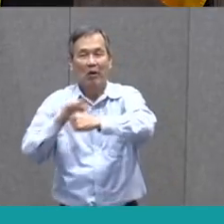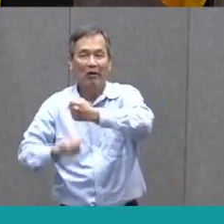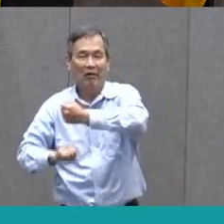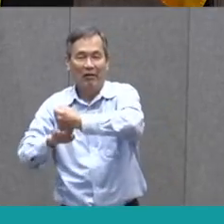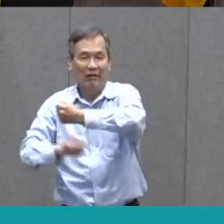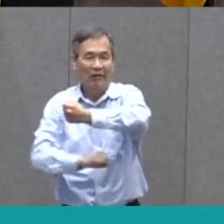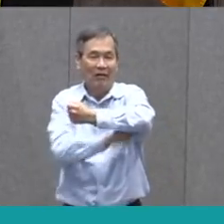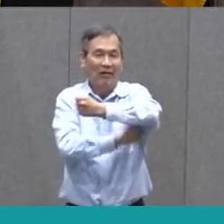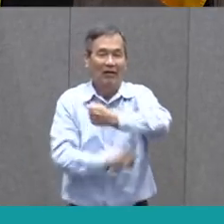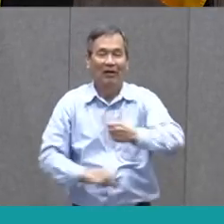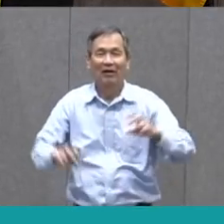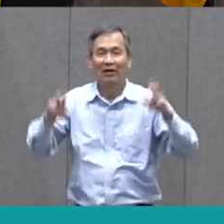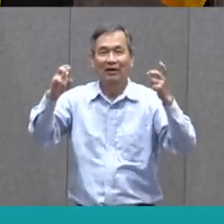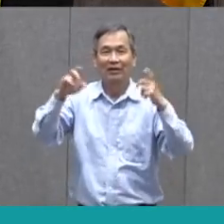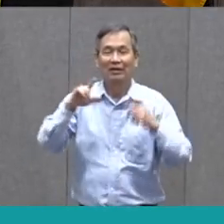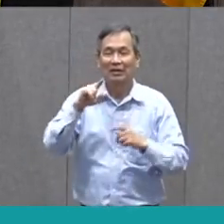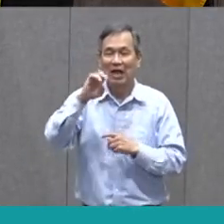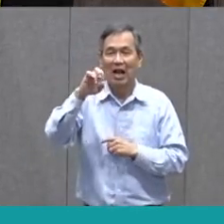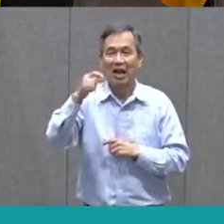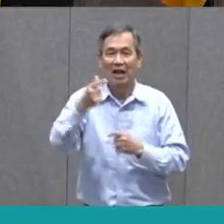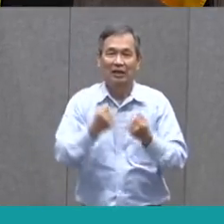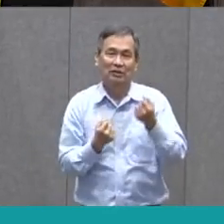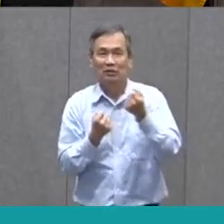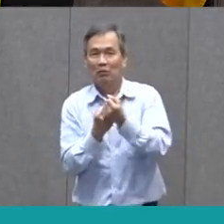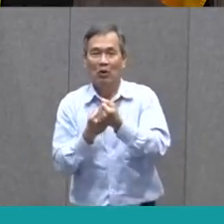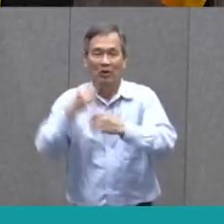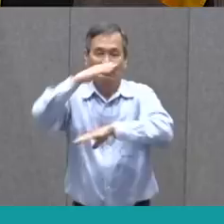your sentences are the legs that are supporting it.